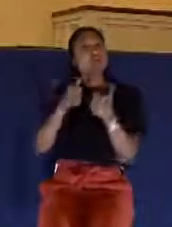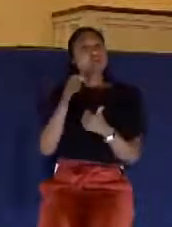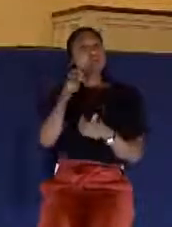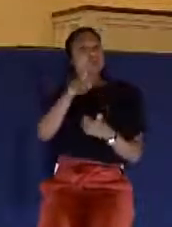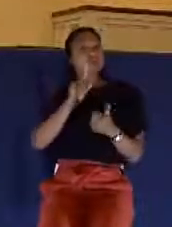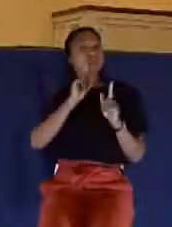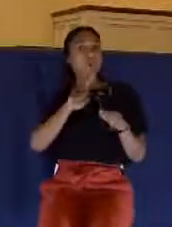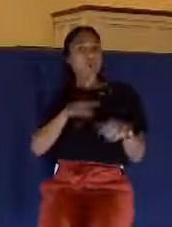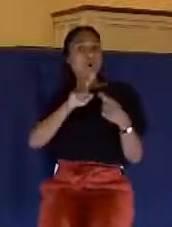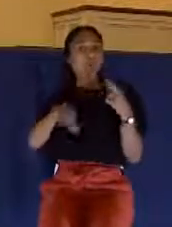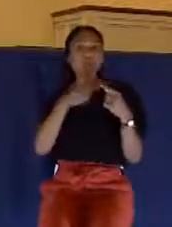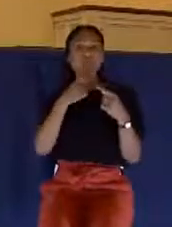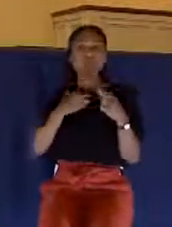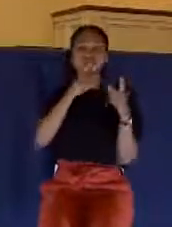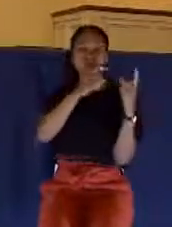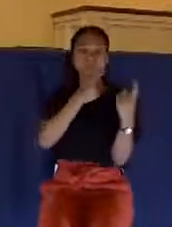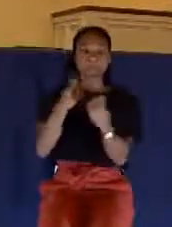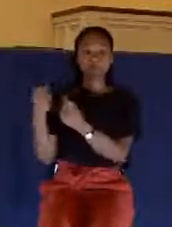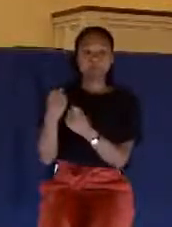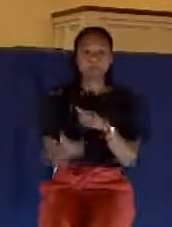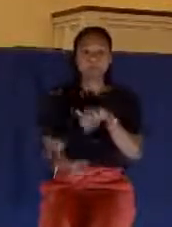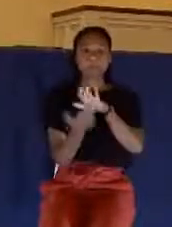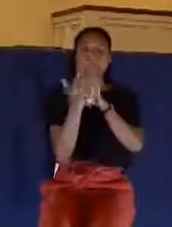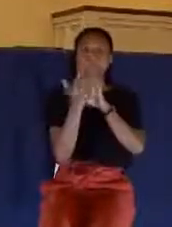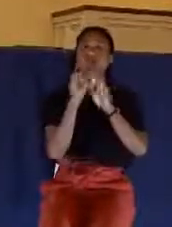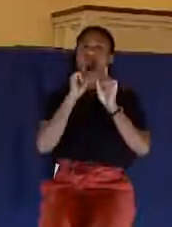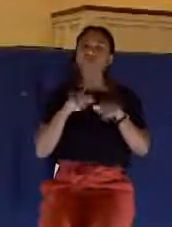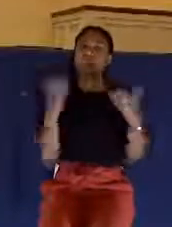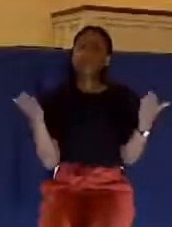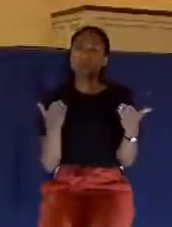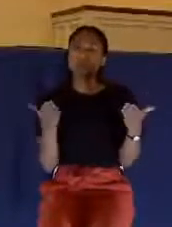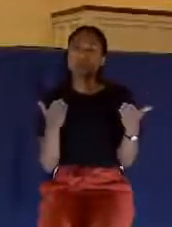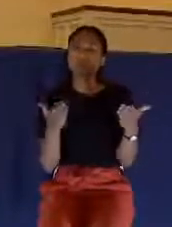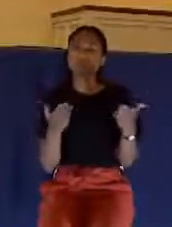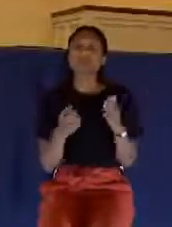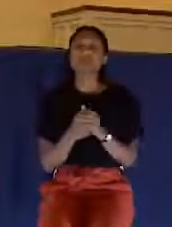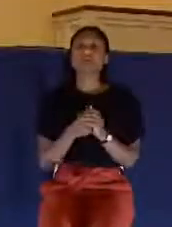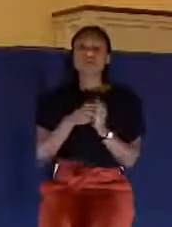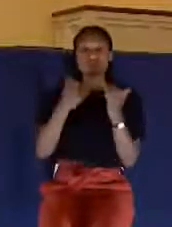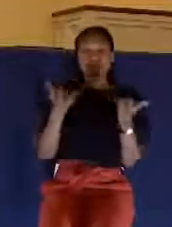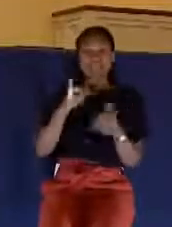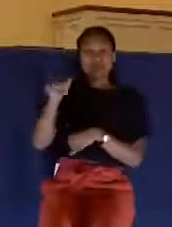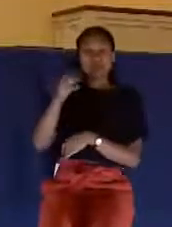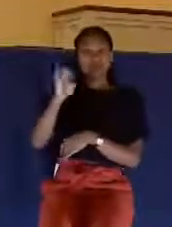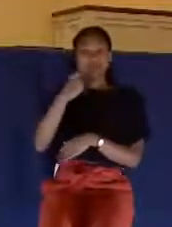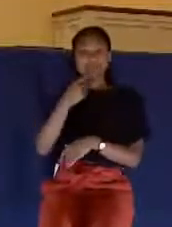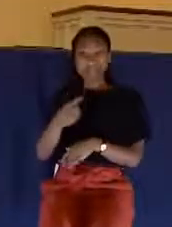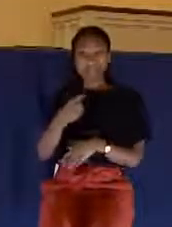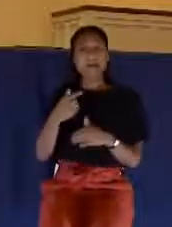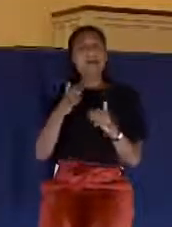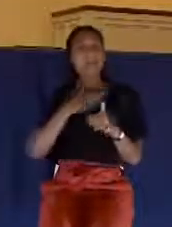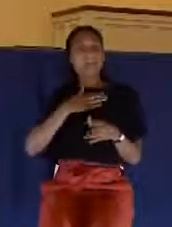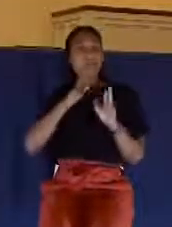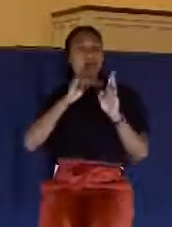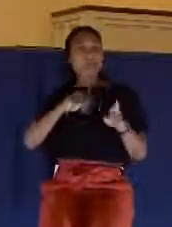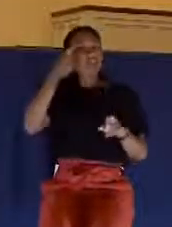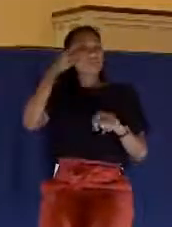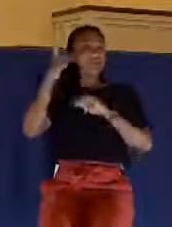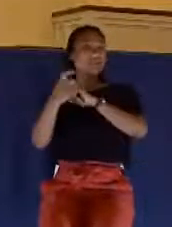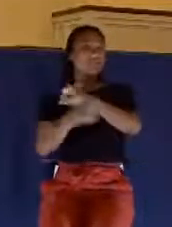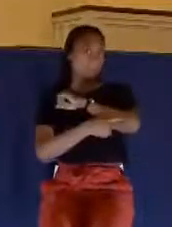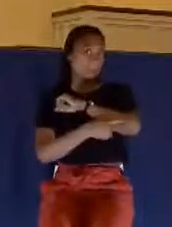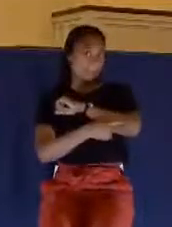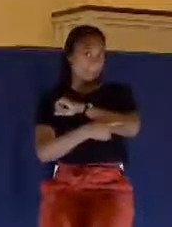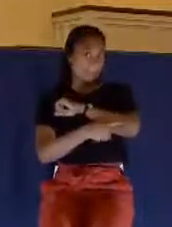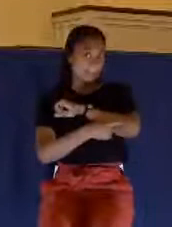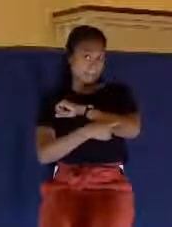The next question that James is going to deal with here is the question of how do I respond to temptation? As